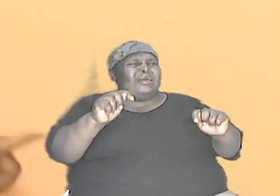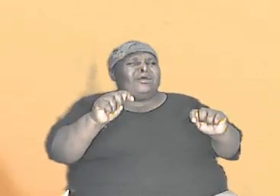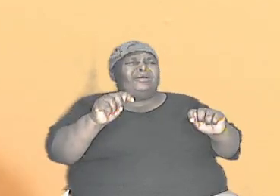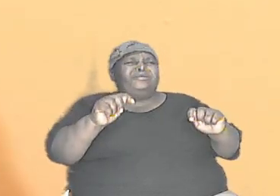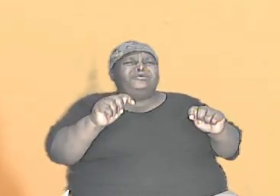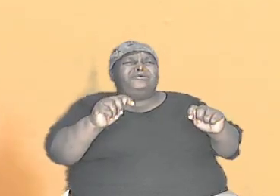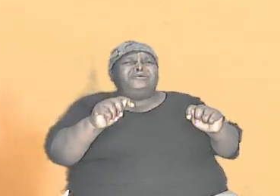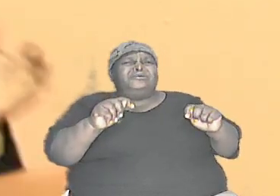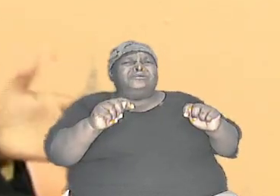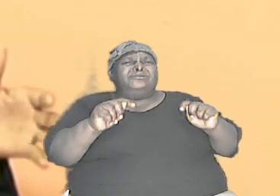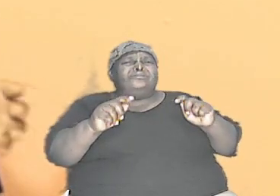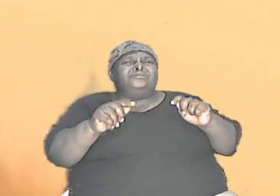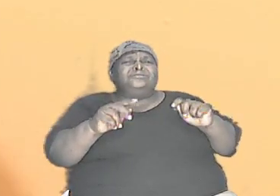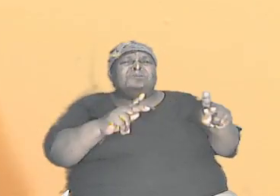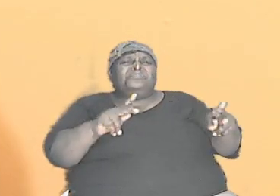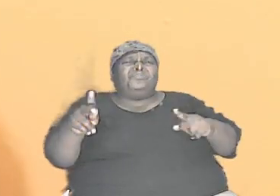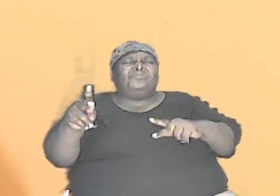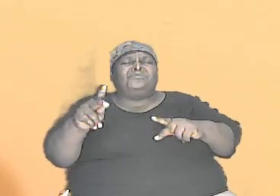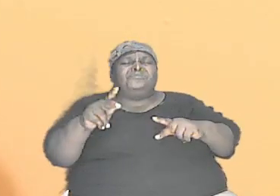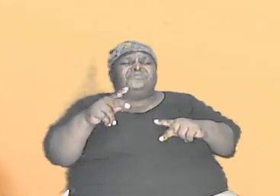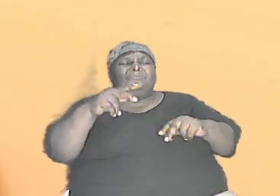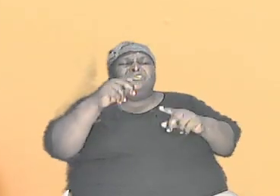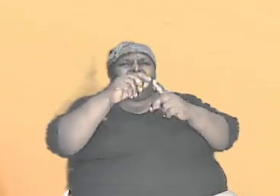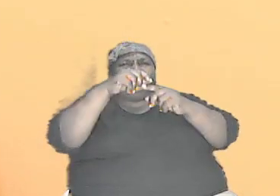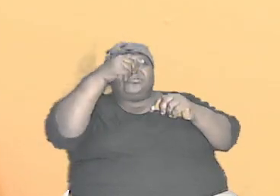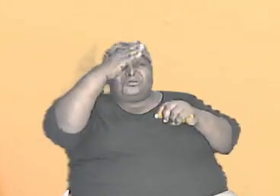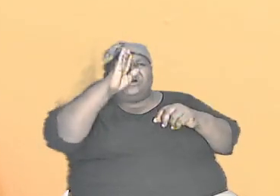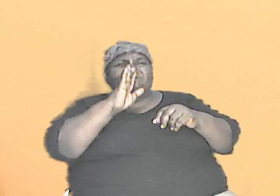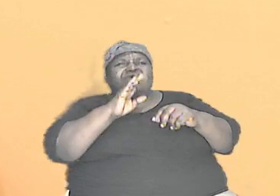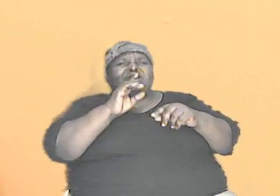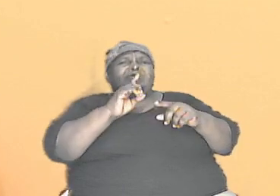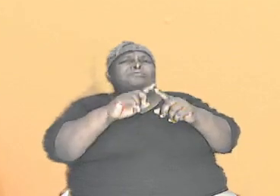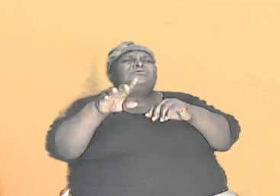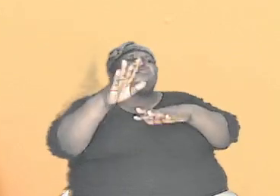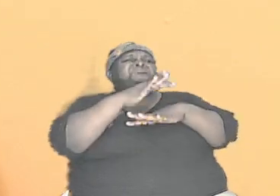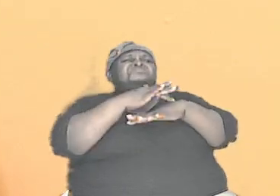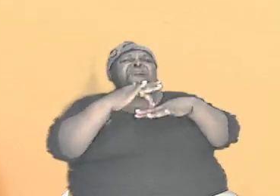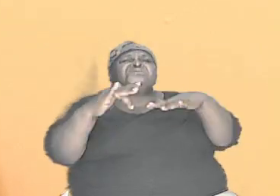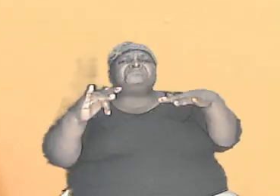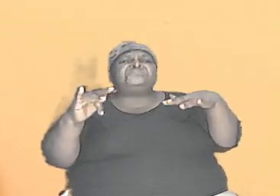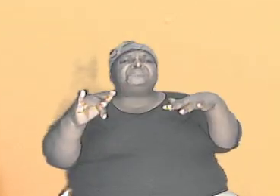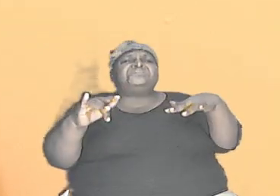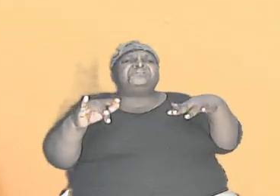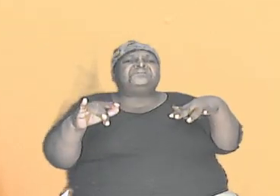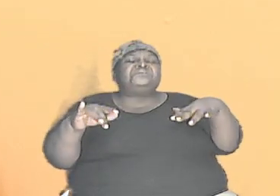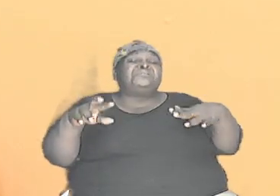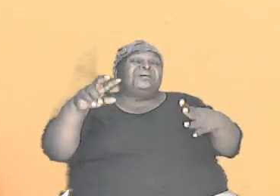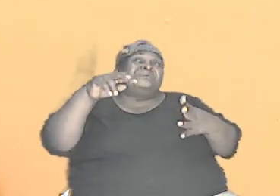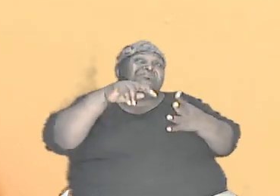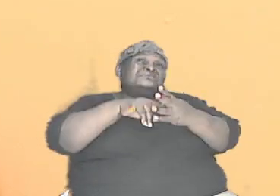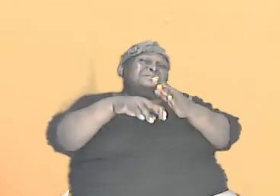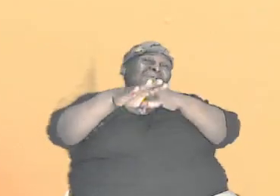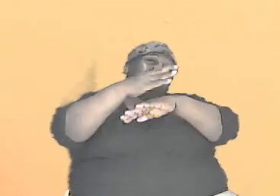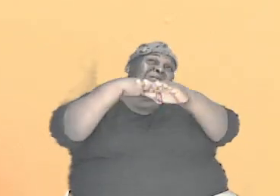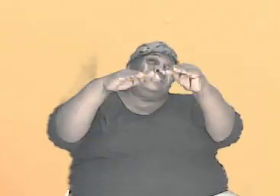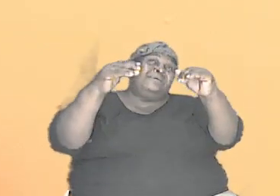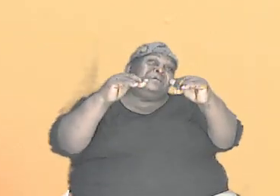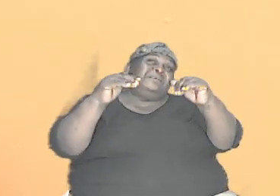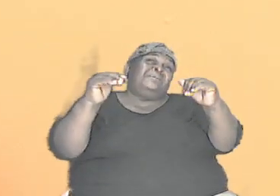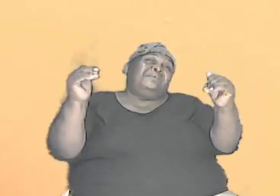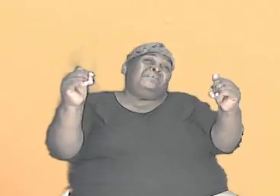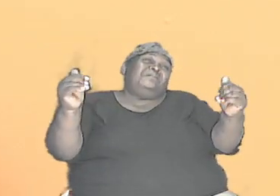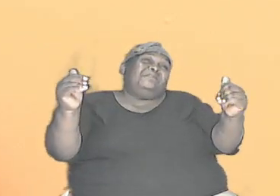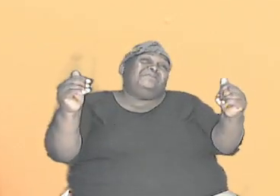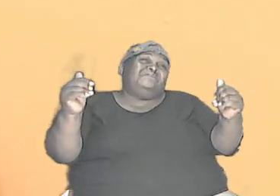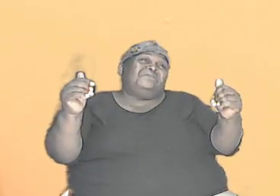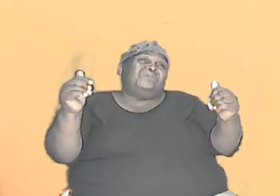his work the handiworks of almighty God and he is standing in the heavens laughing at the